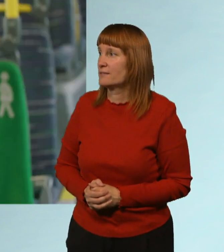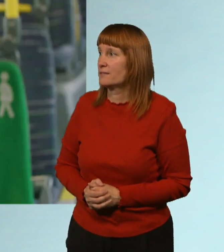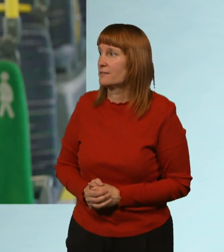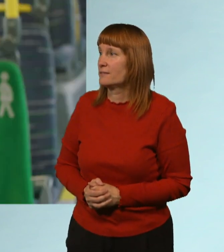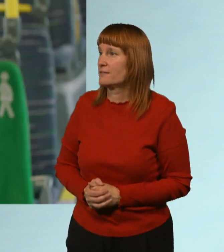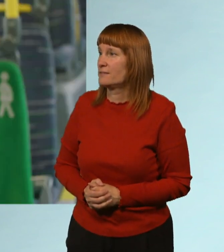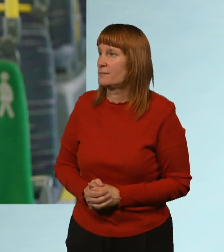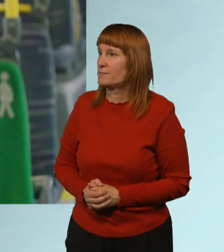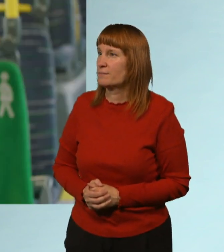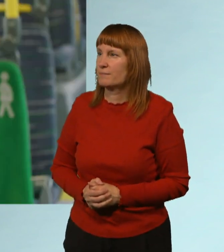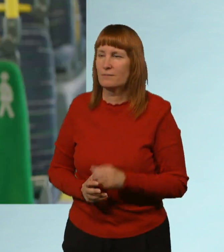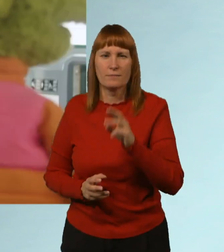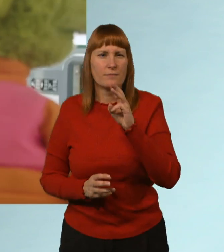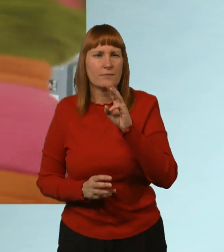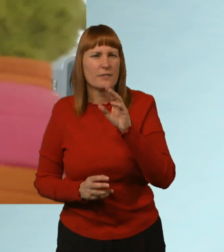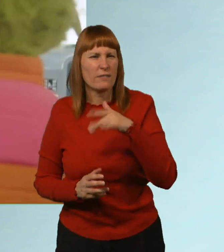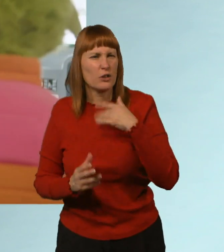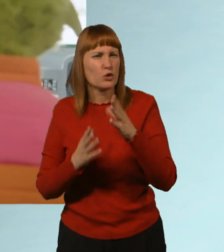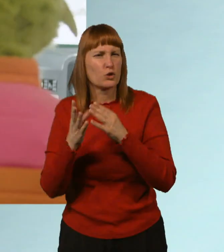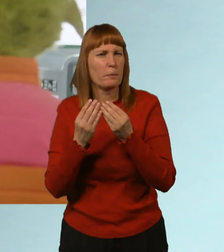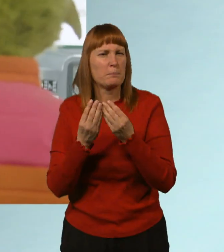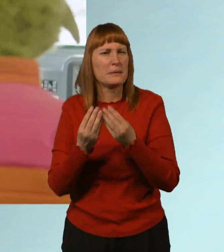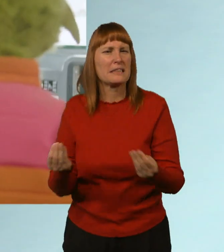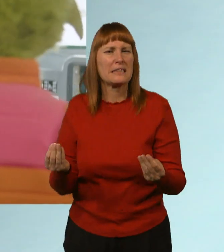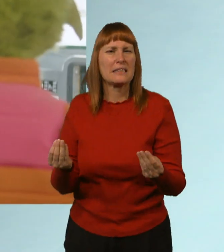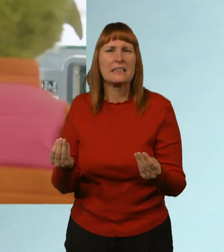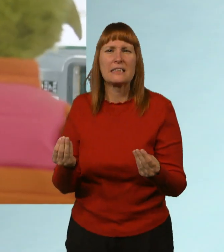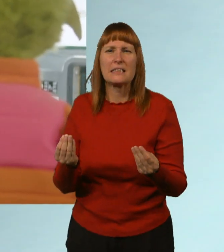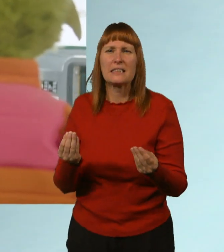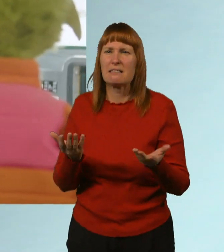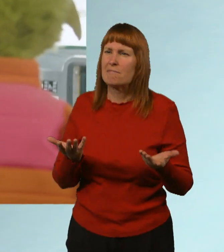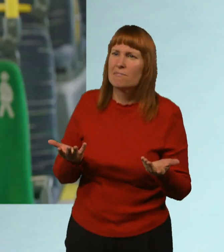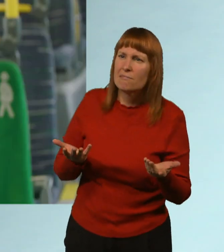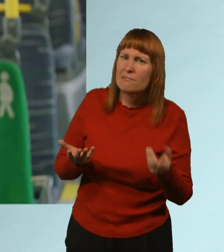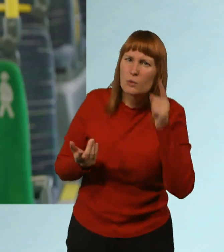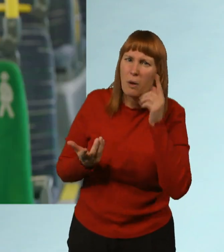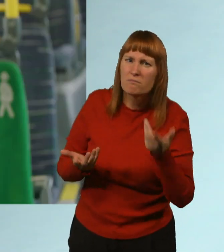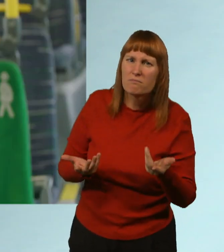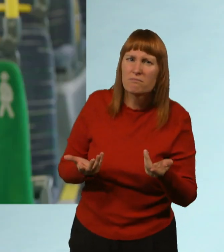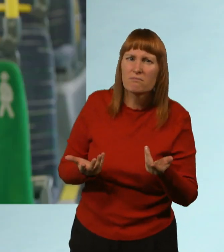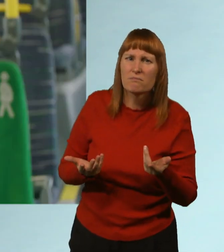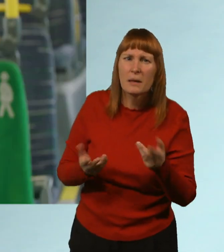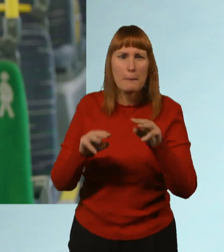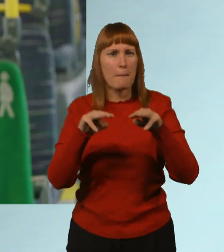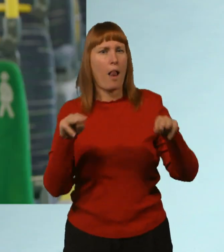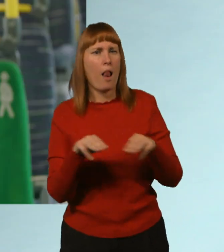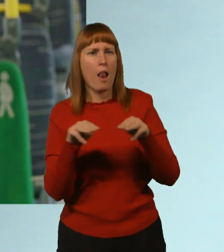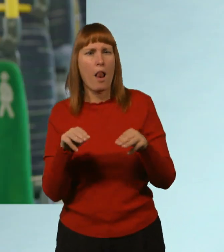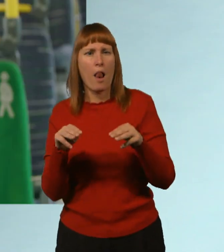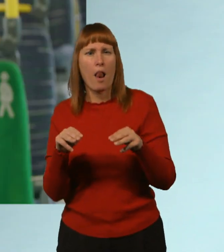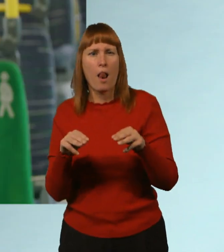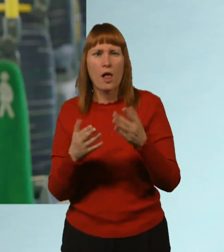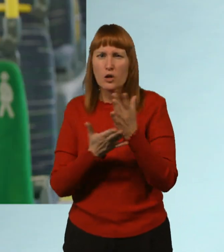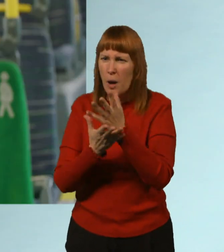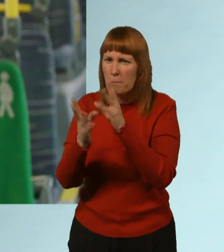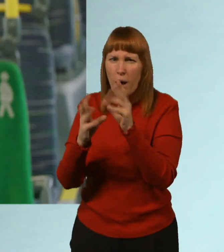Amy! Aren't we, um, missing something? What's that, Other people! There's